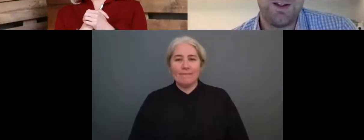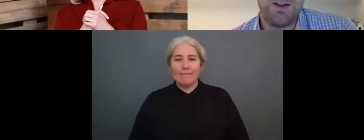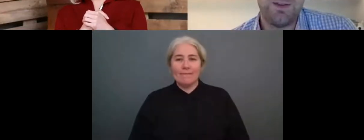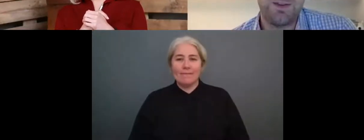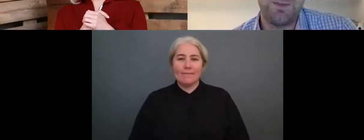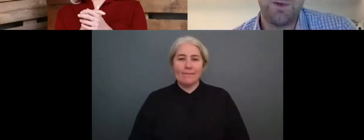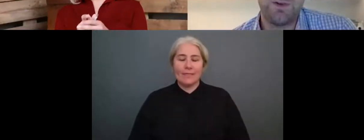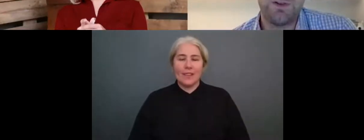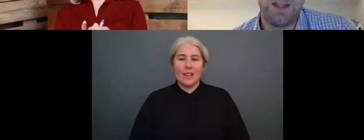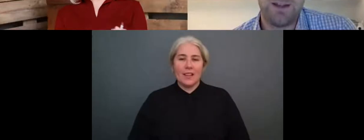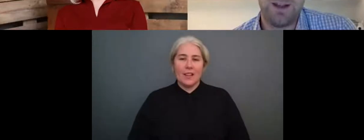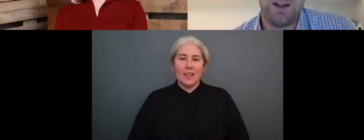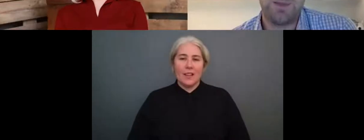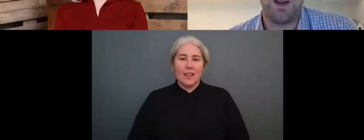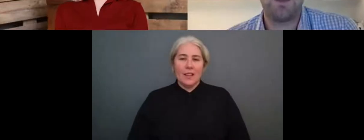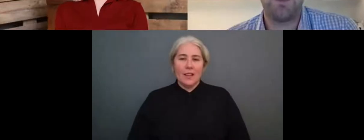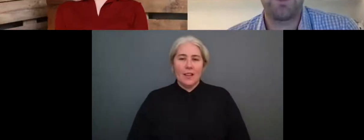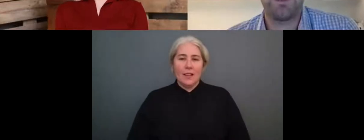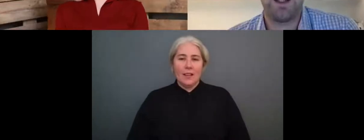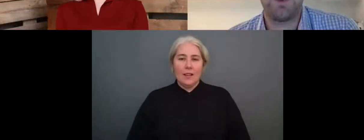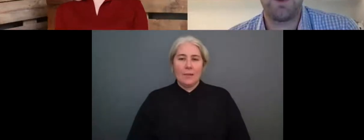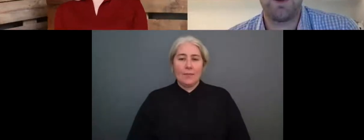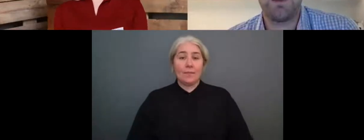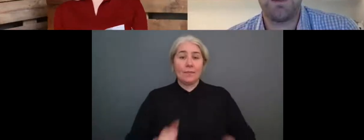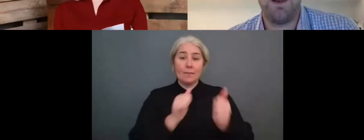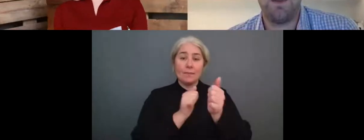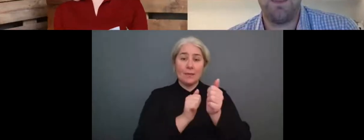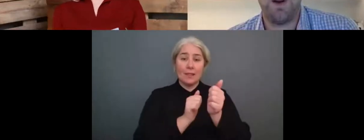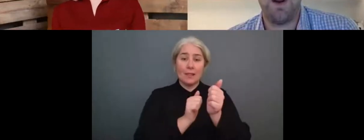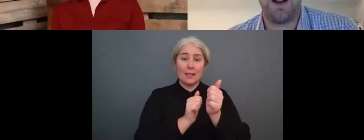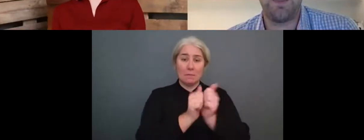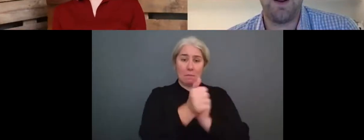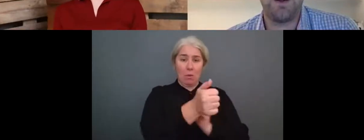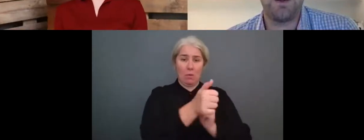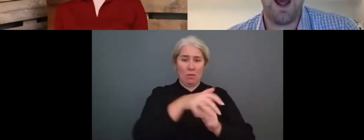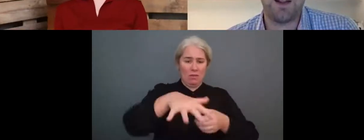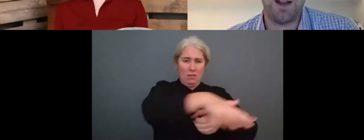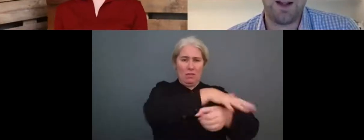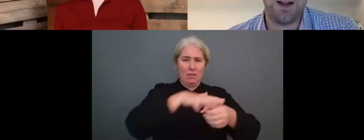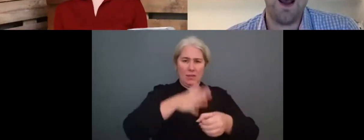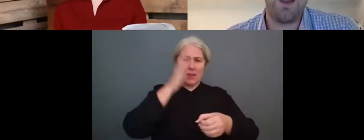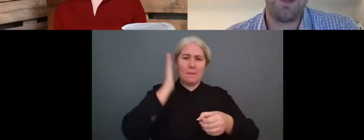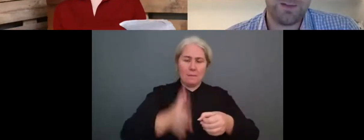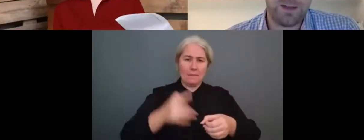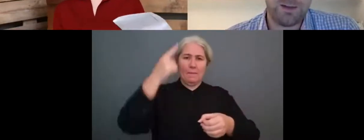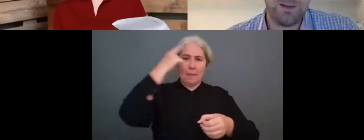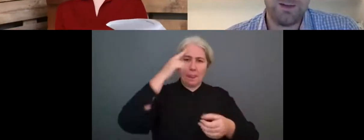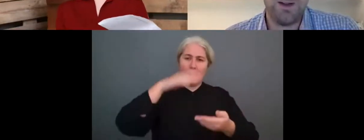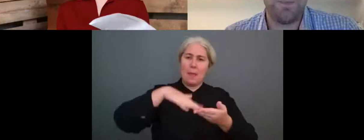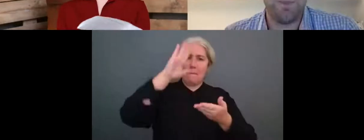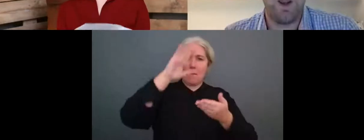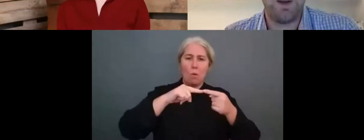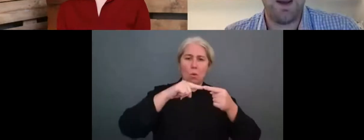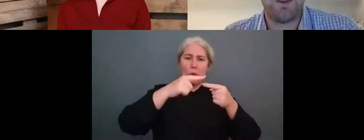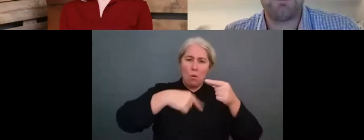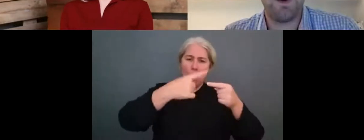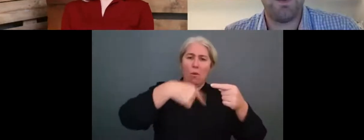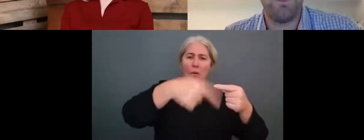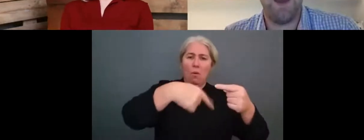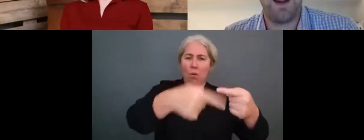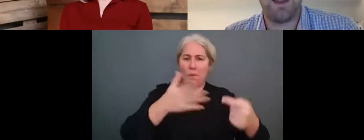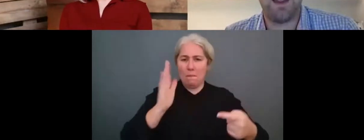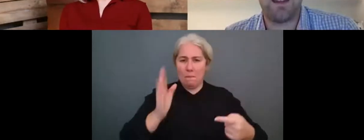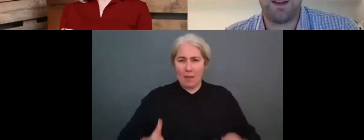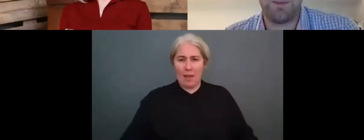that the sports sector is becoming more sustainable itself, but I suppose, unlike other sectors where you have this